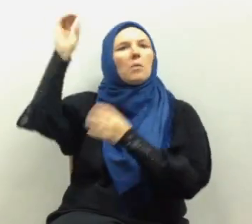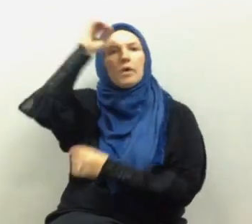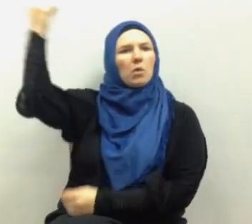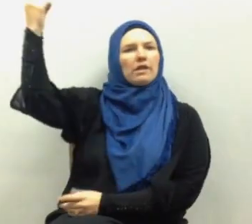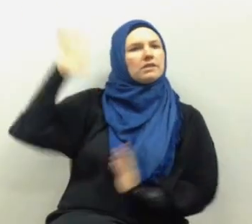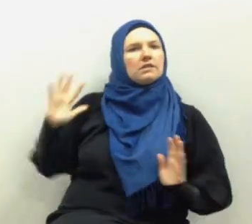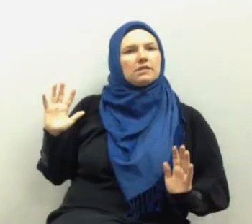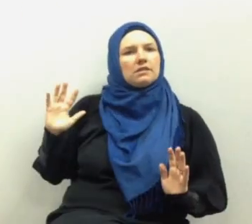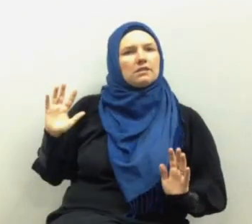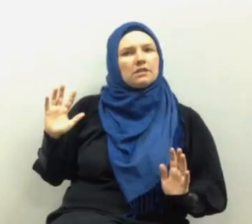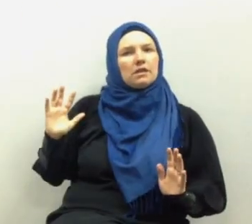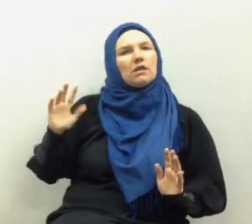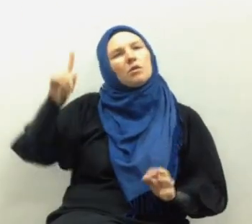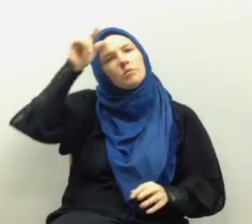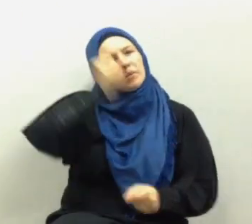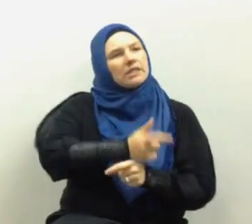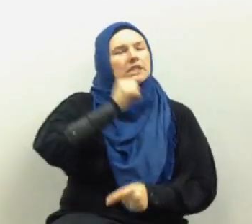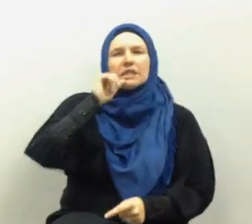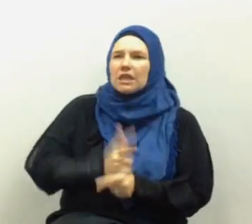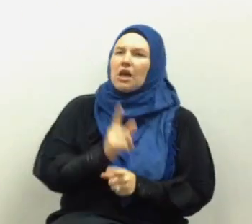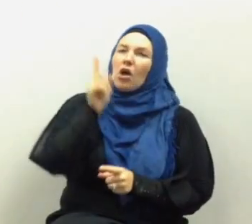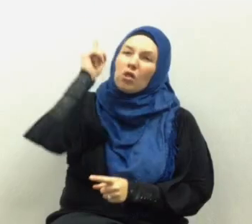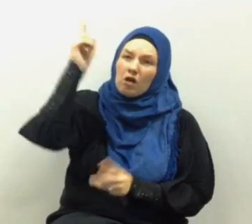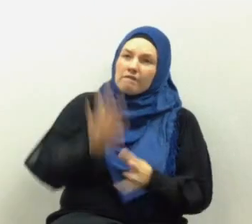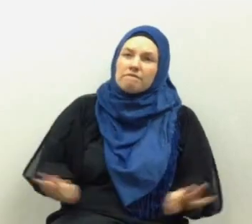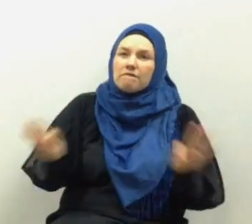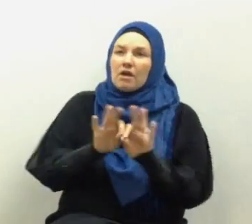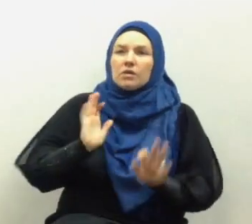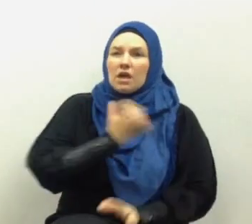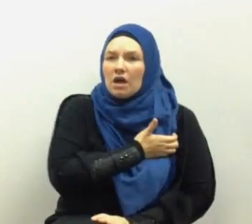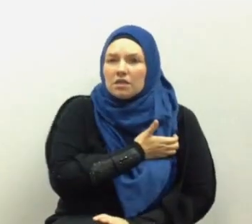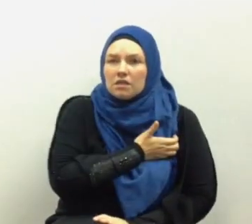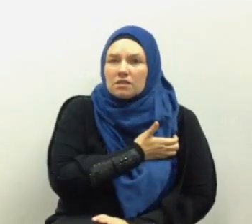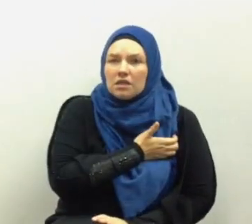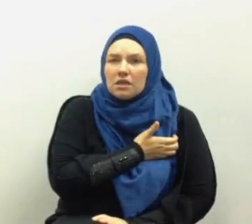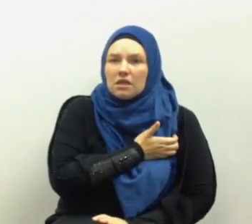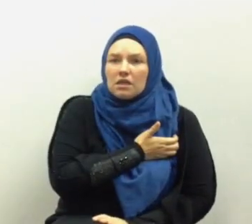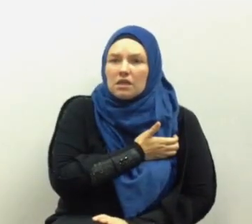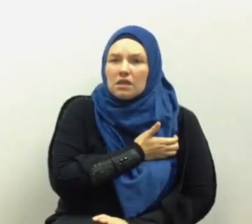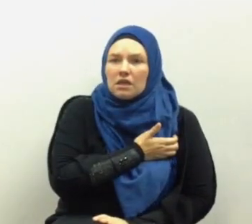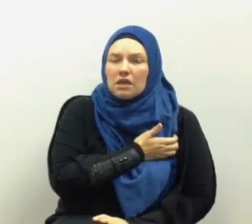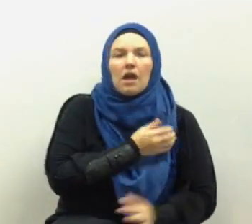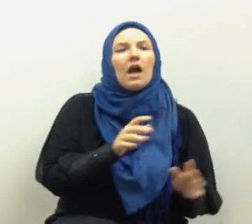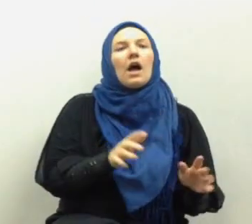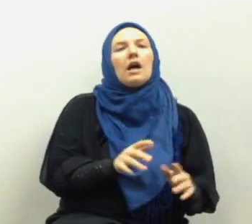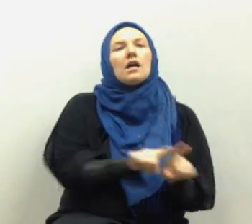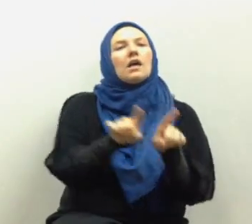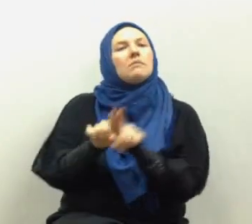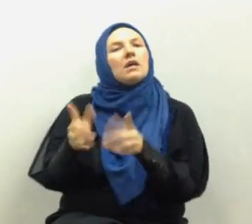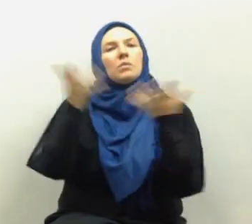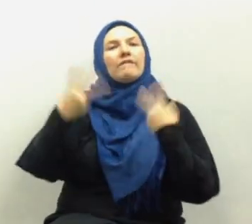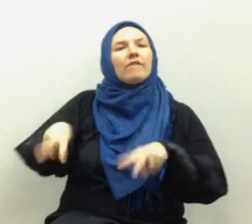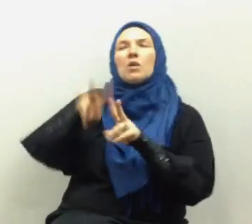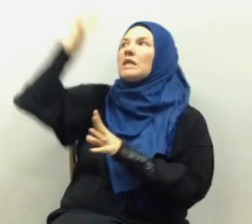brothers and sisters Allah values us as much as we value his word